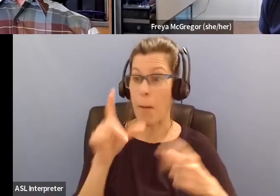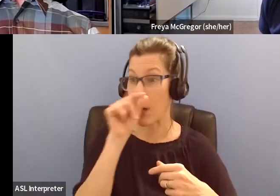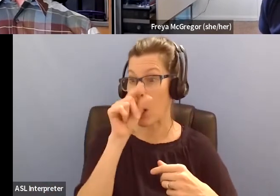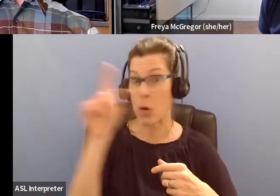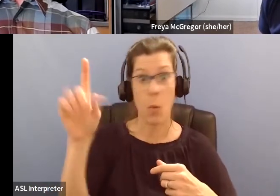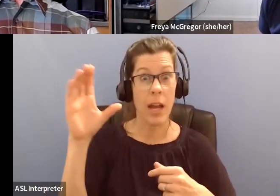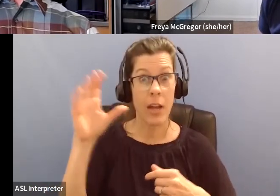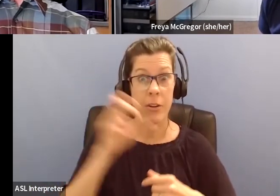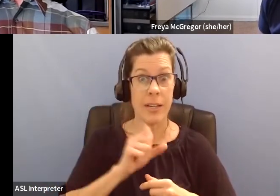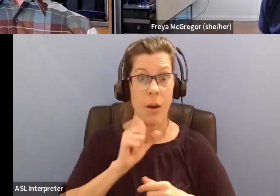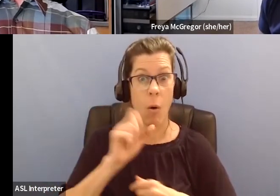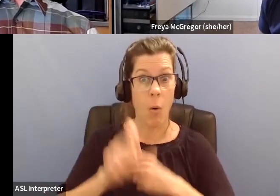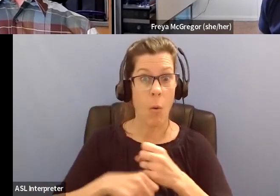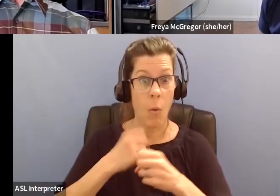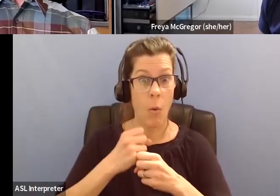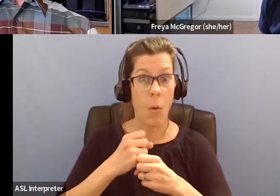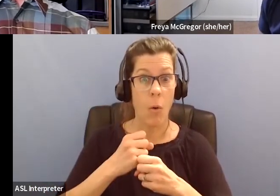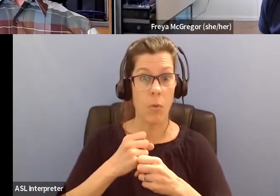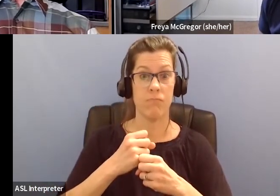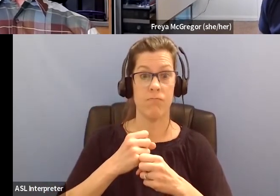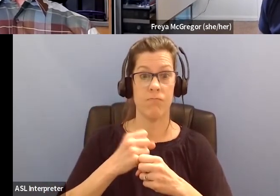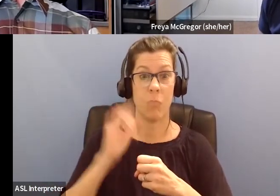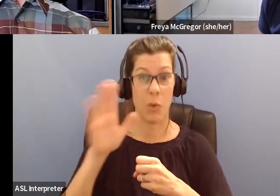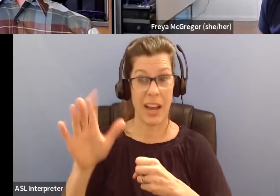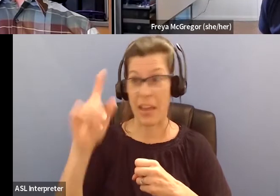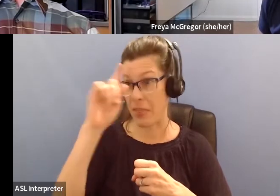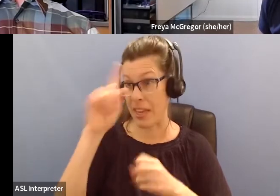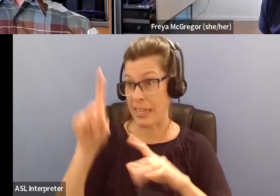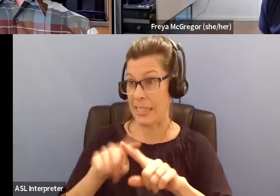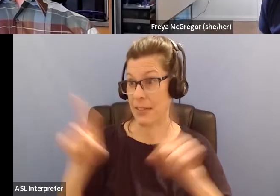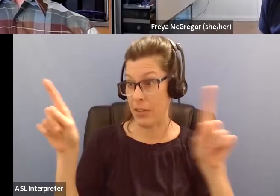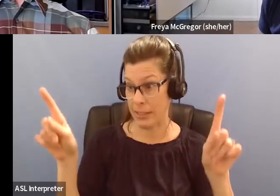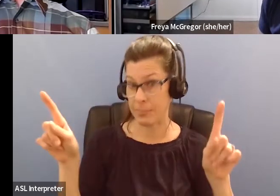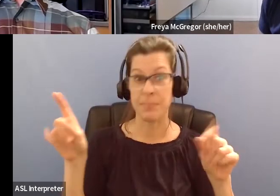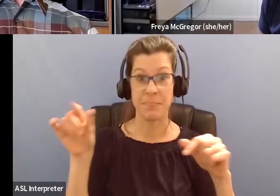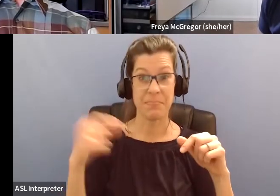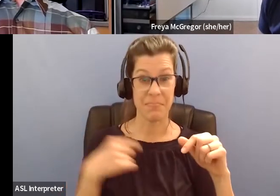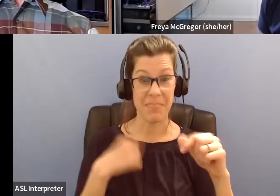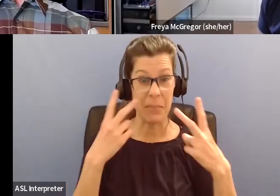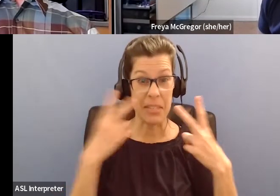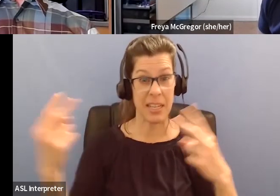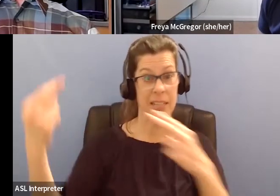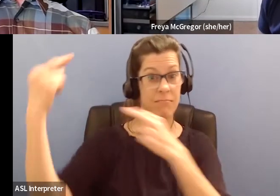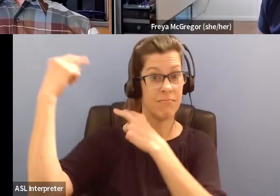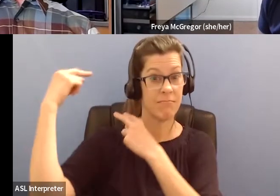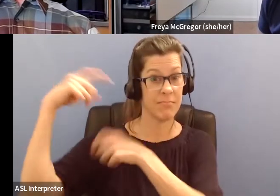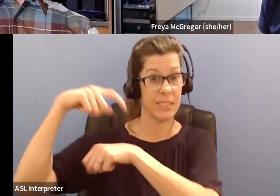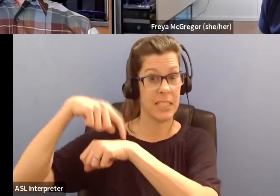I'm actually seeing back in time. By seeing that re-genetic